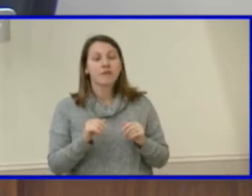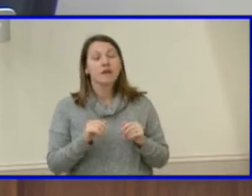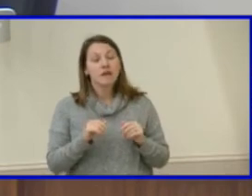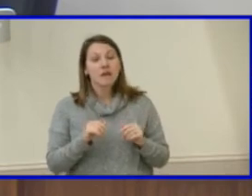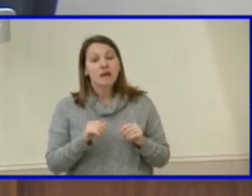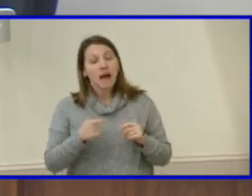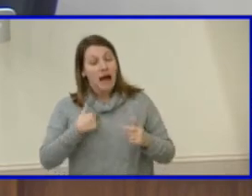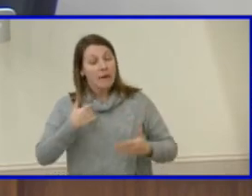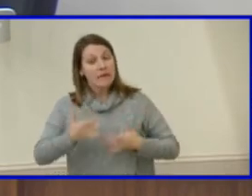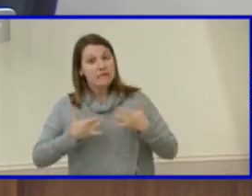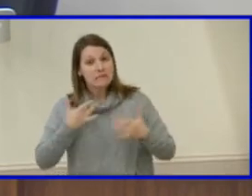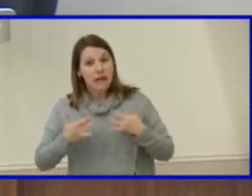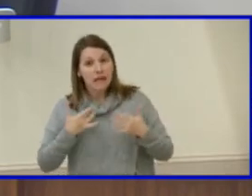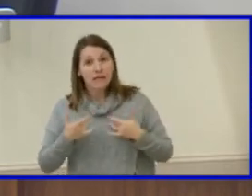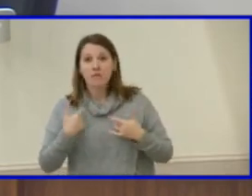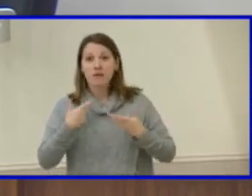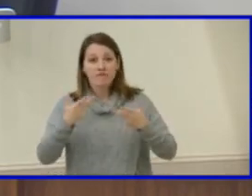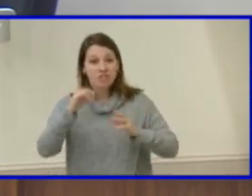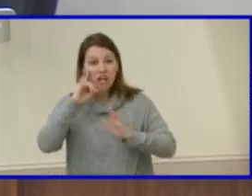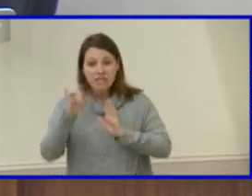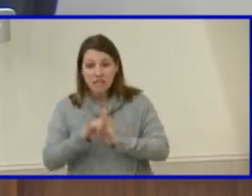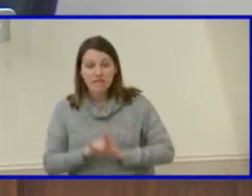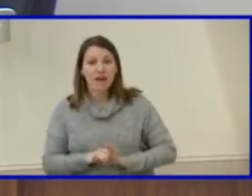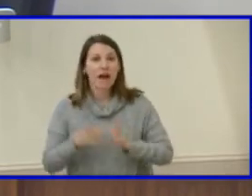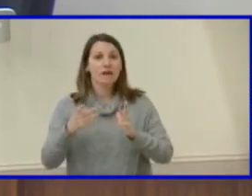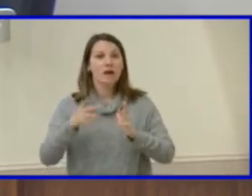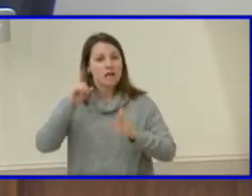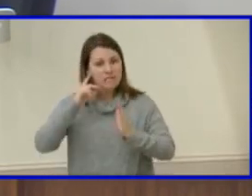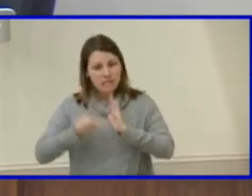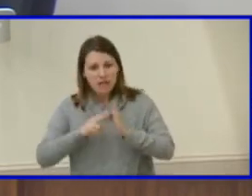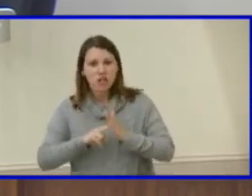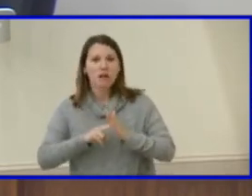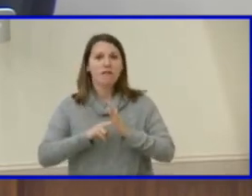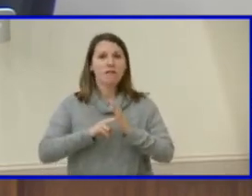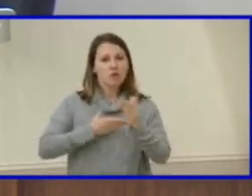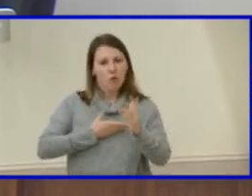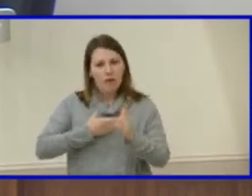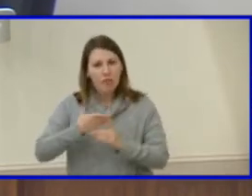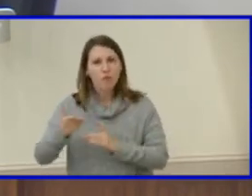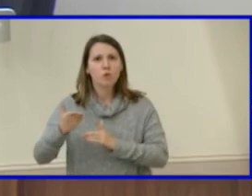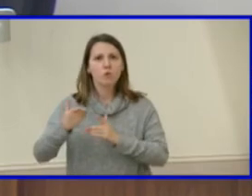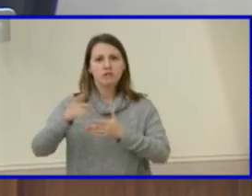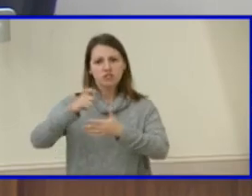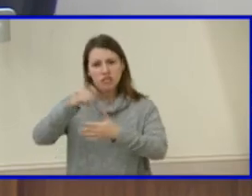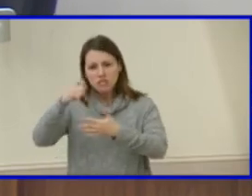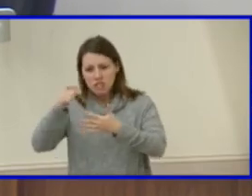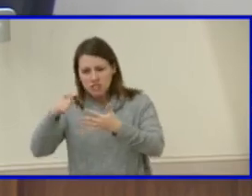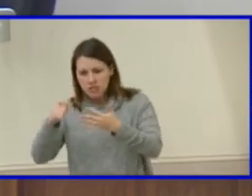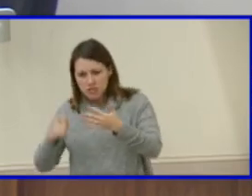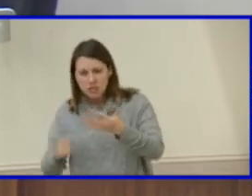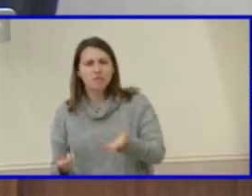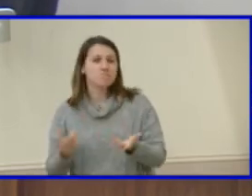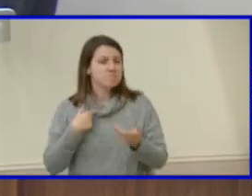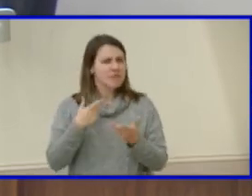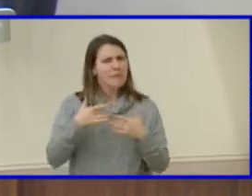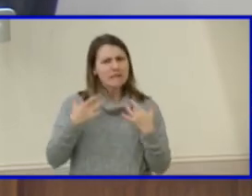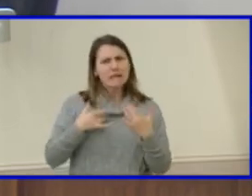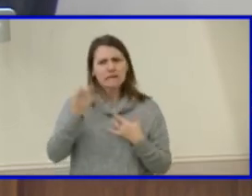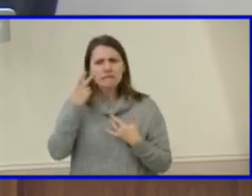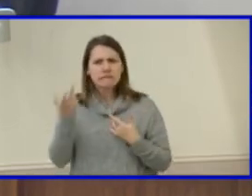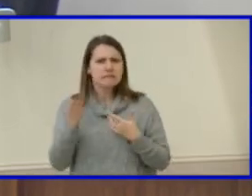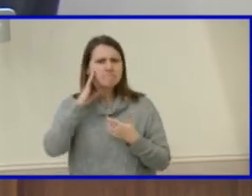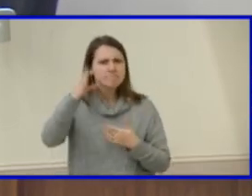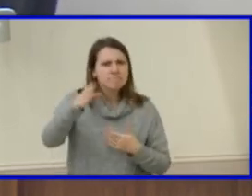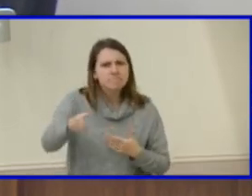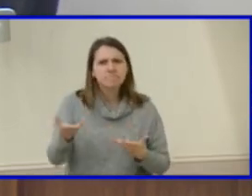opportunity. We're trying to be systematic and coming up with solution focused, you know, approaches, and I'd love to see where we go, right? If it'd be